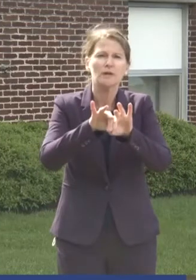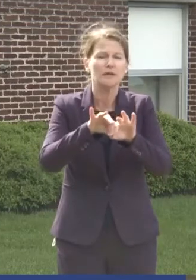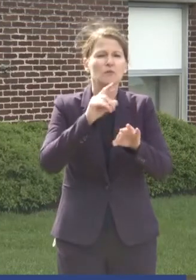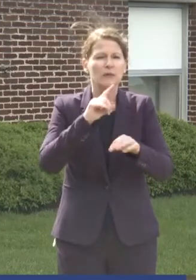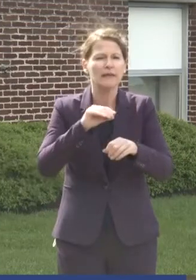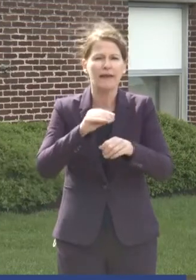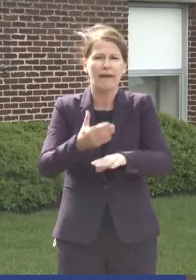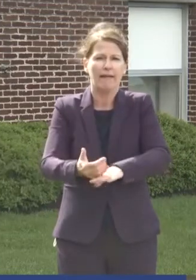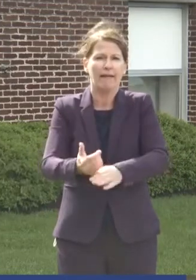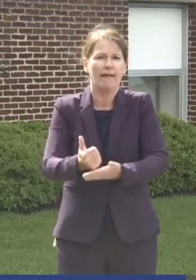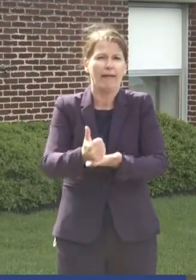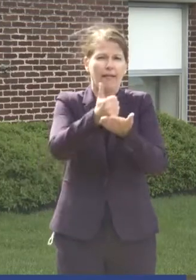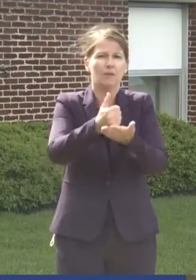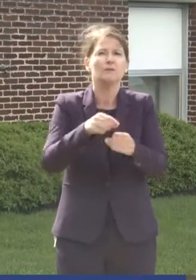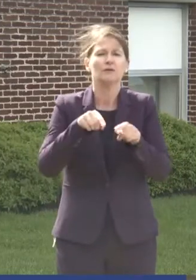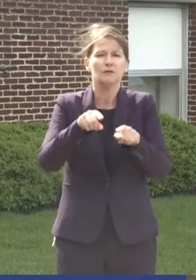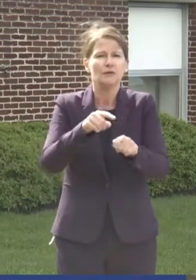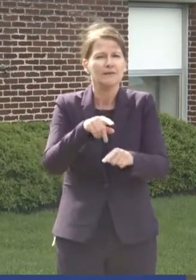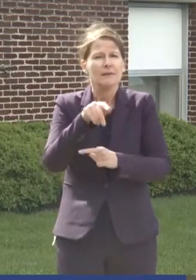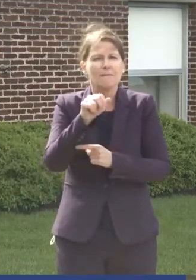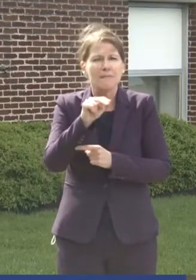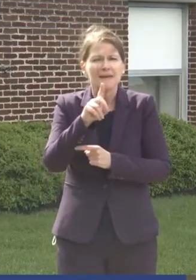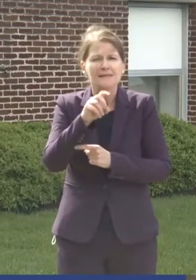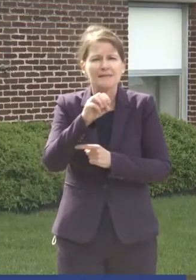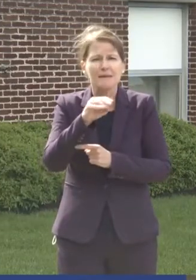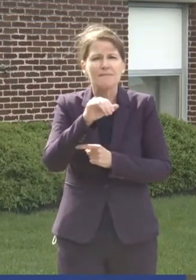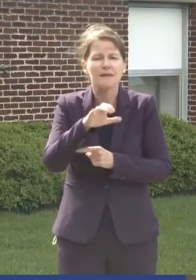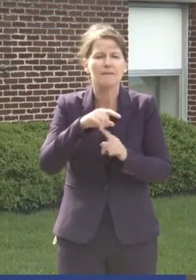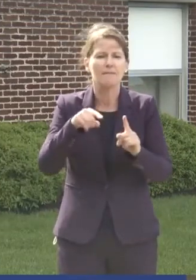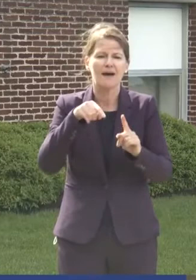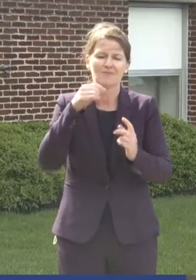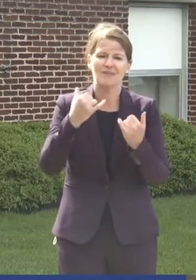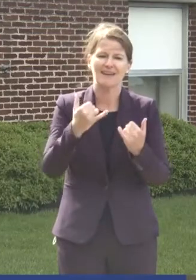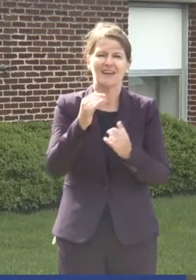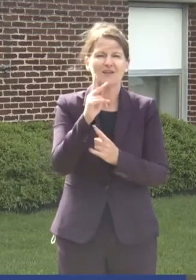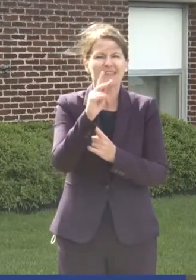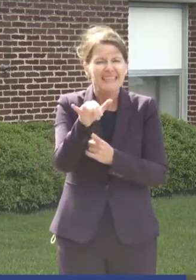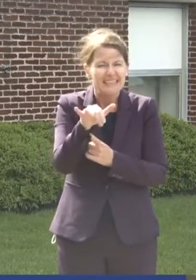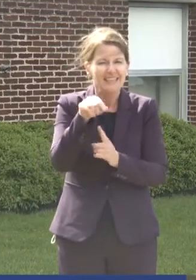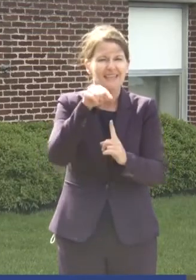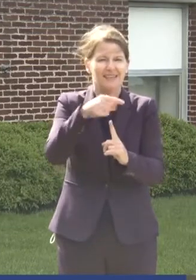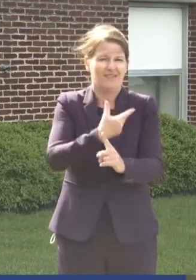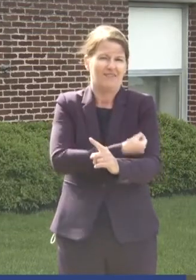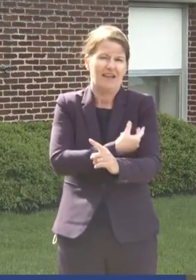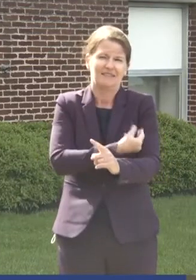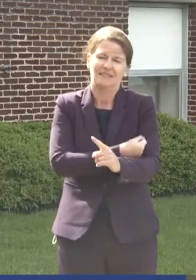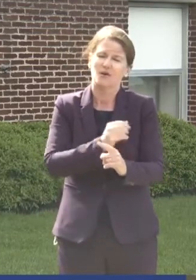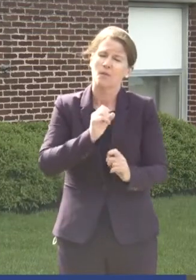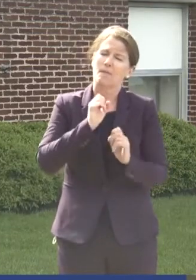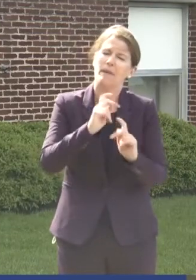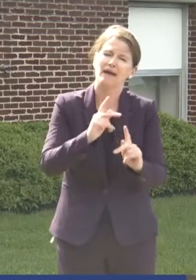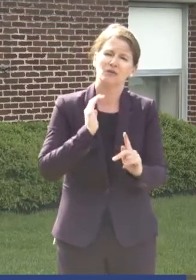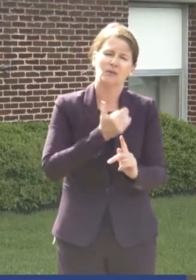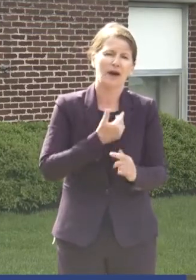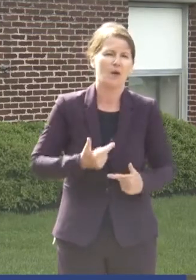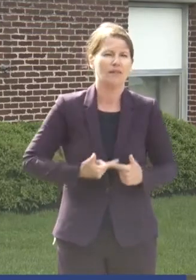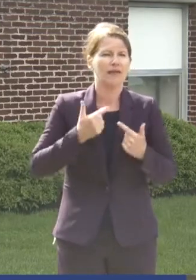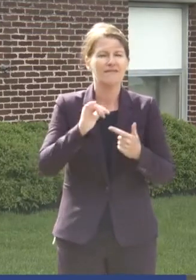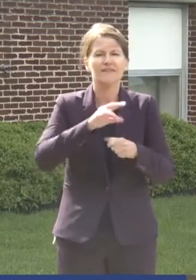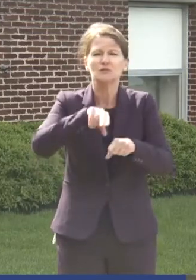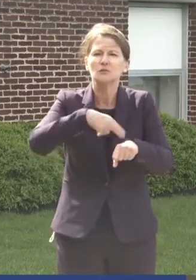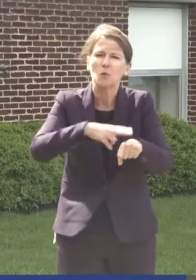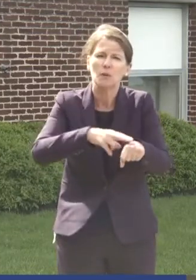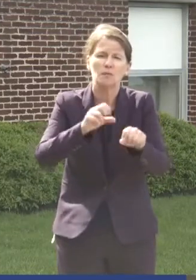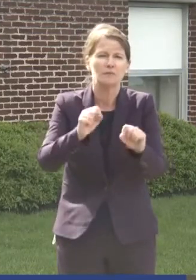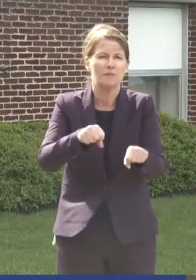pandemic. But right now, this is the key to our future. These vaccines and getting back to life as normal as it can